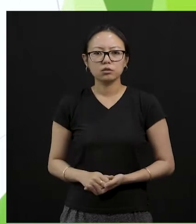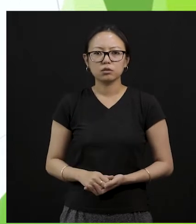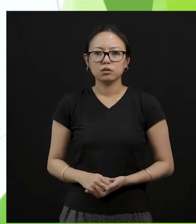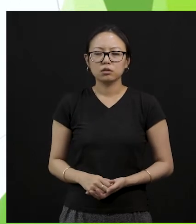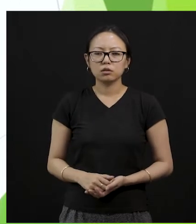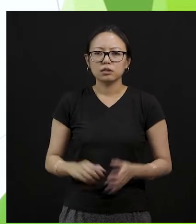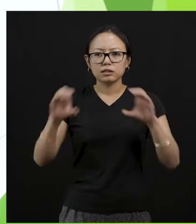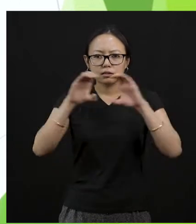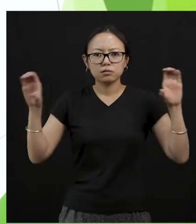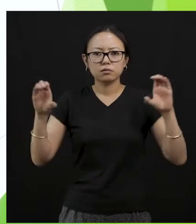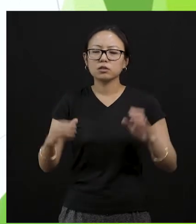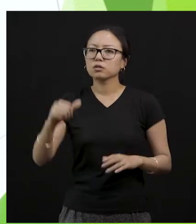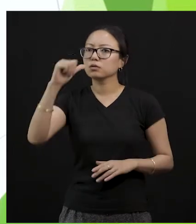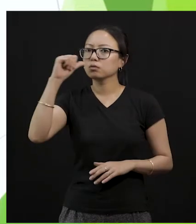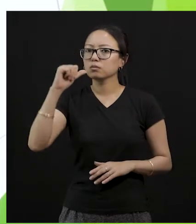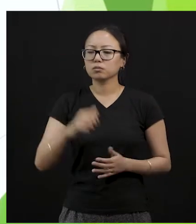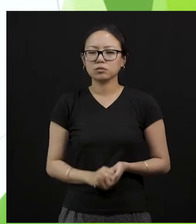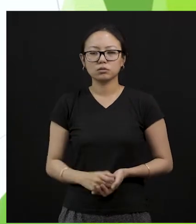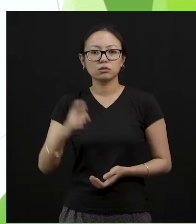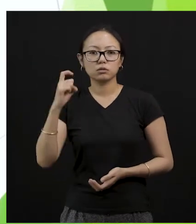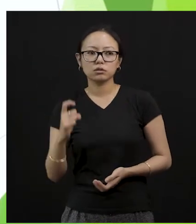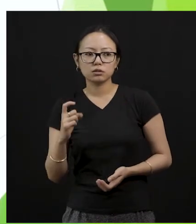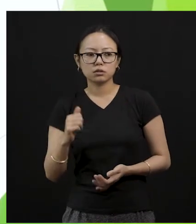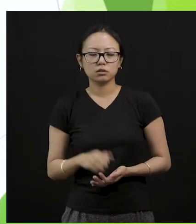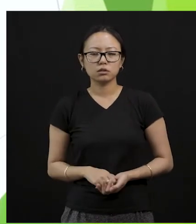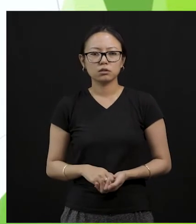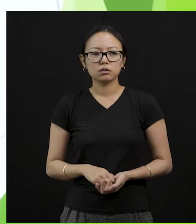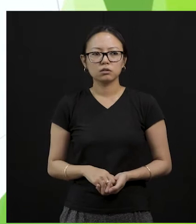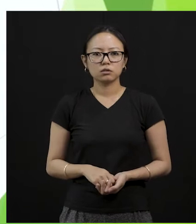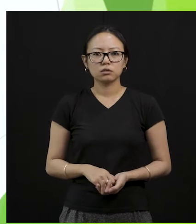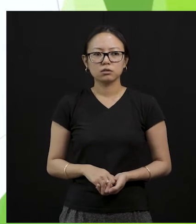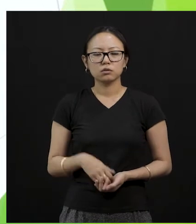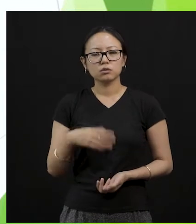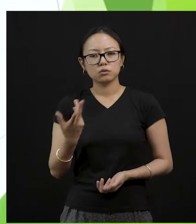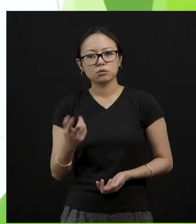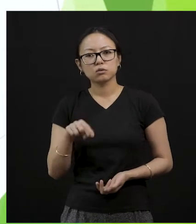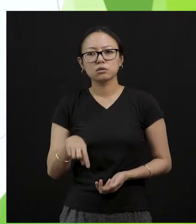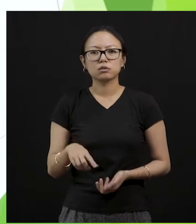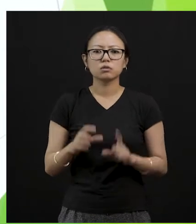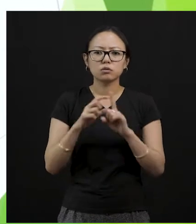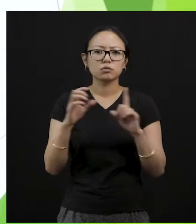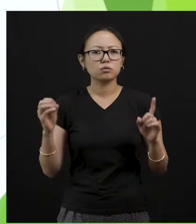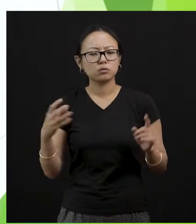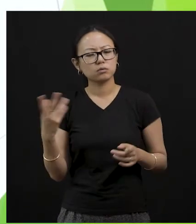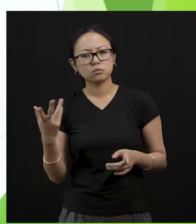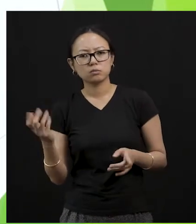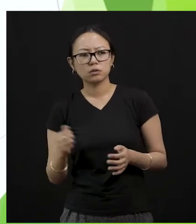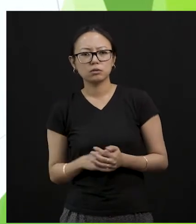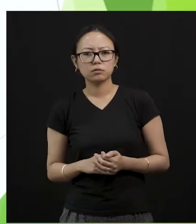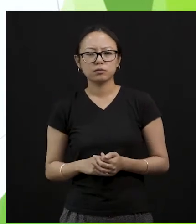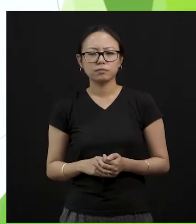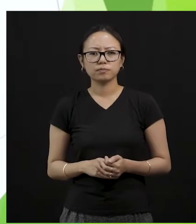health right okay. So now so now what is to be done? What is to be done? How can we